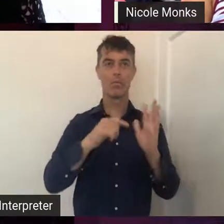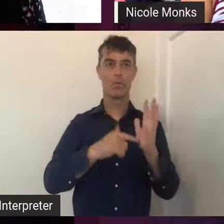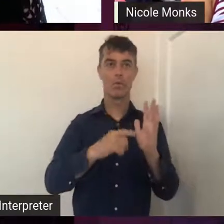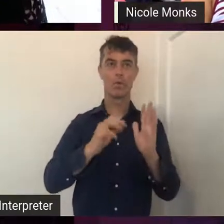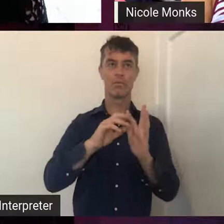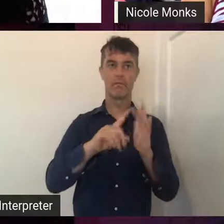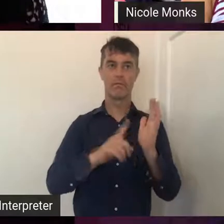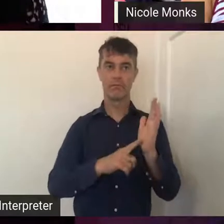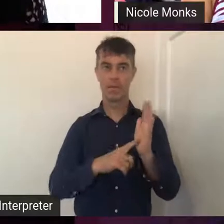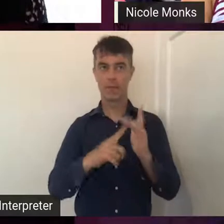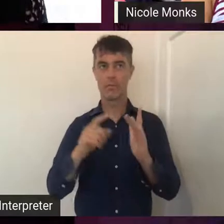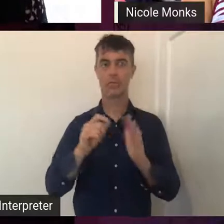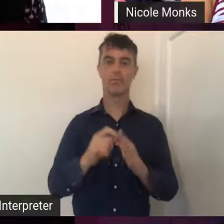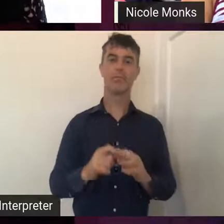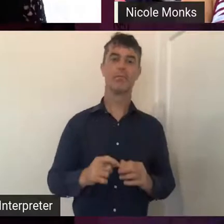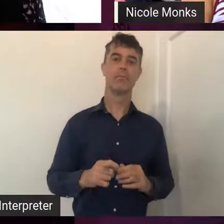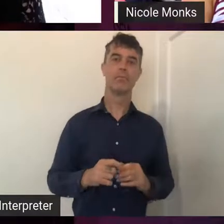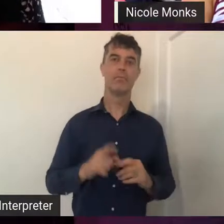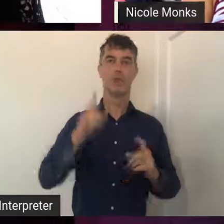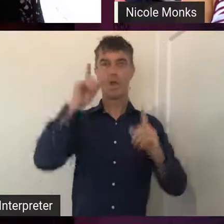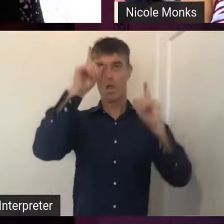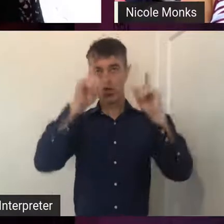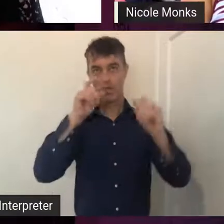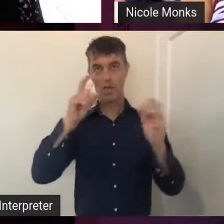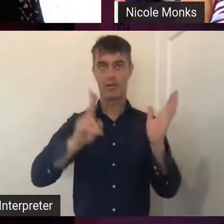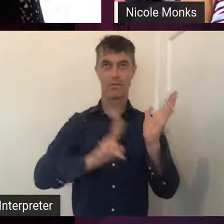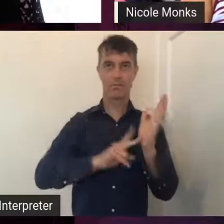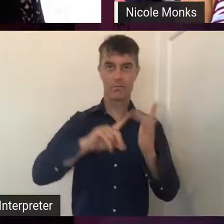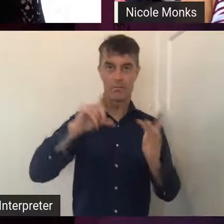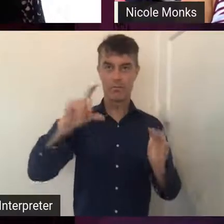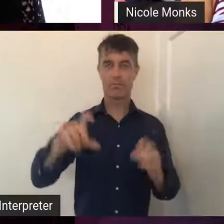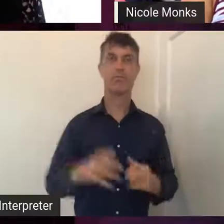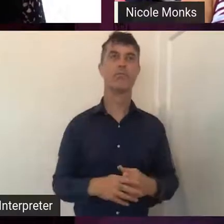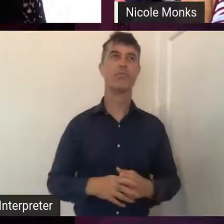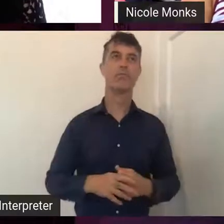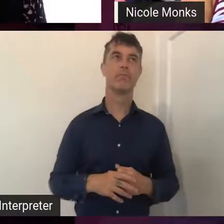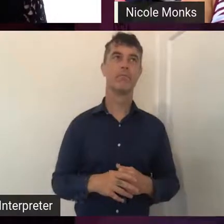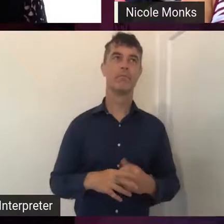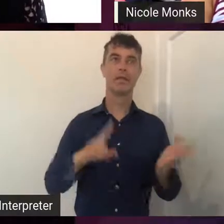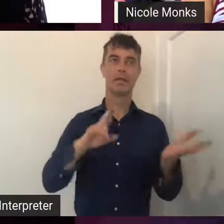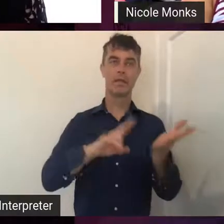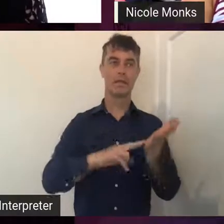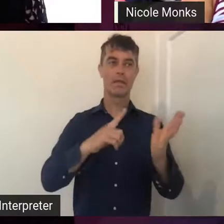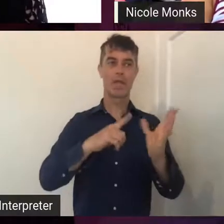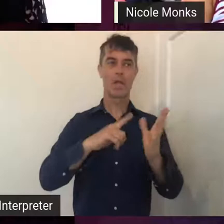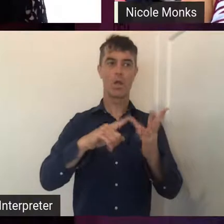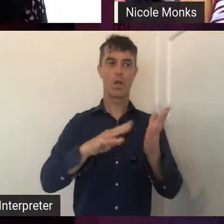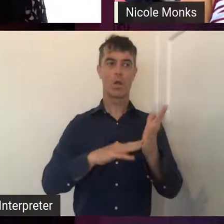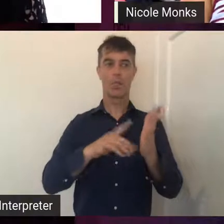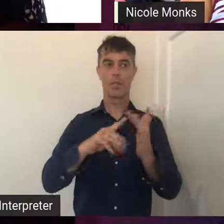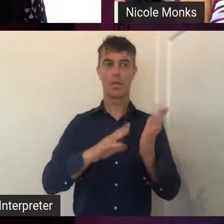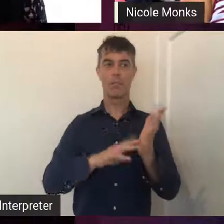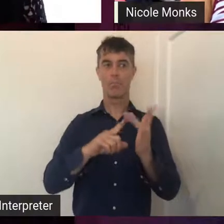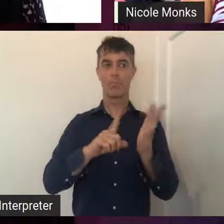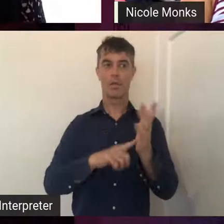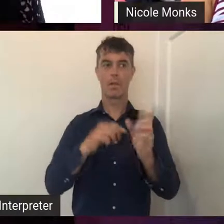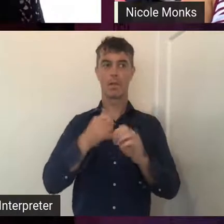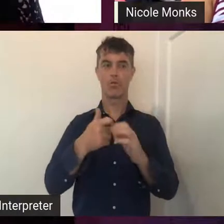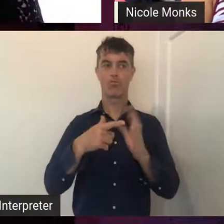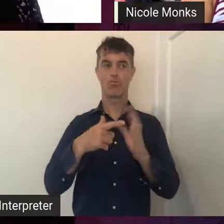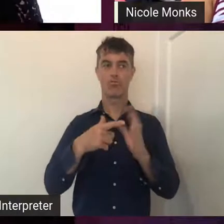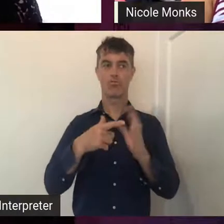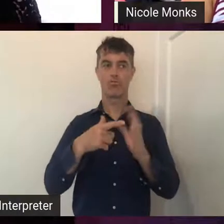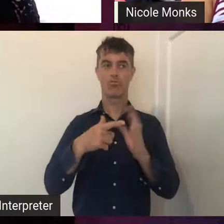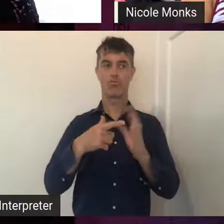Creative Victoria, the Naomi Milgram Foundation, the